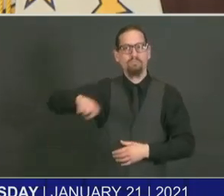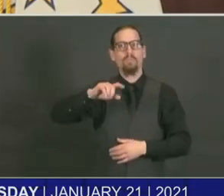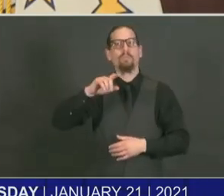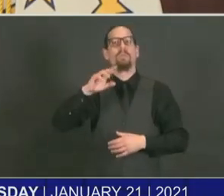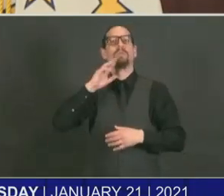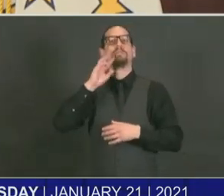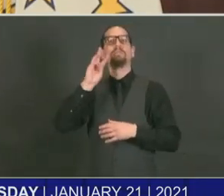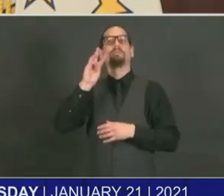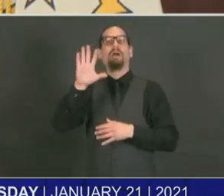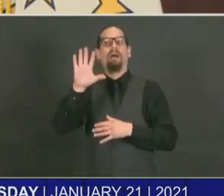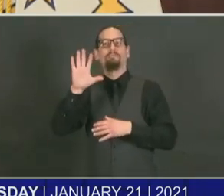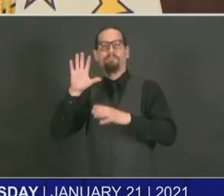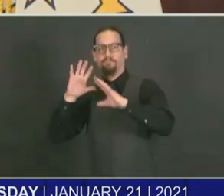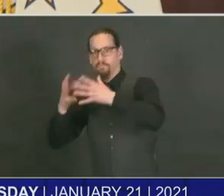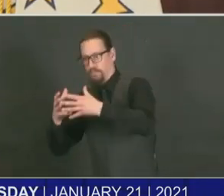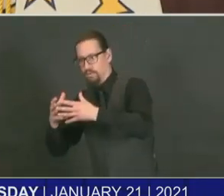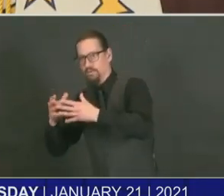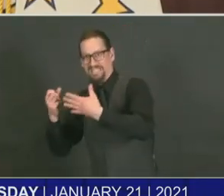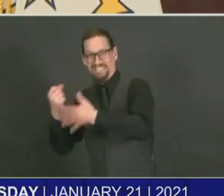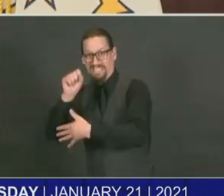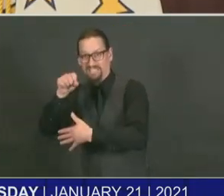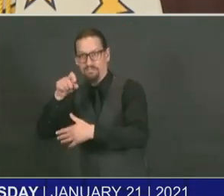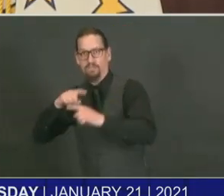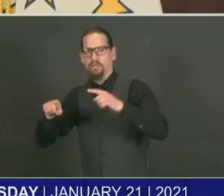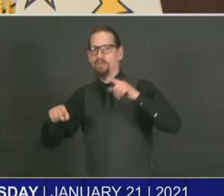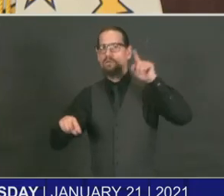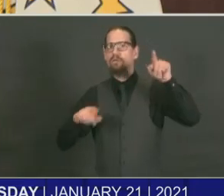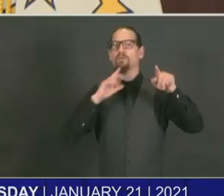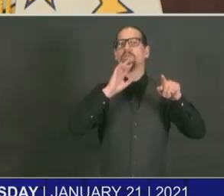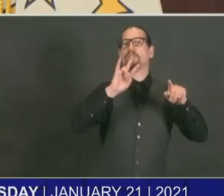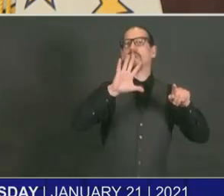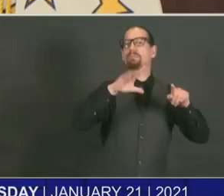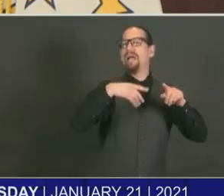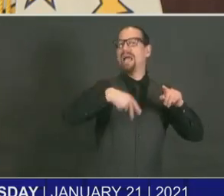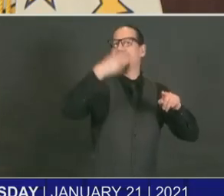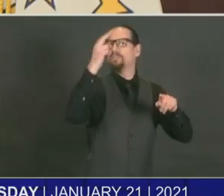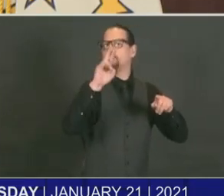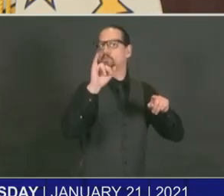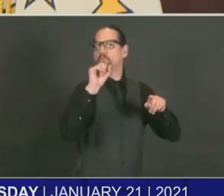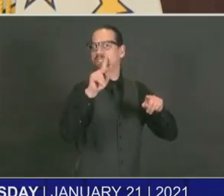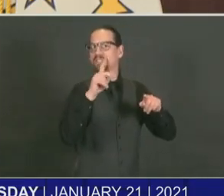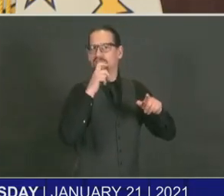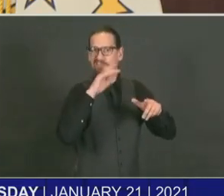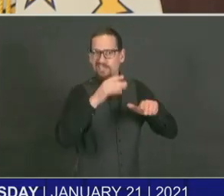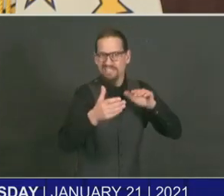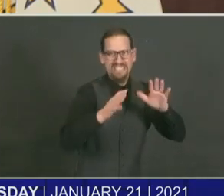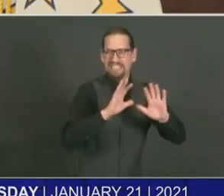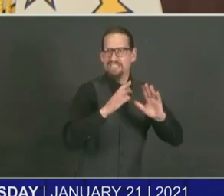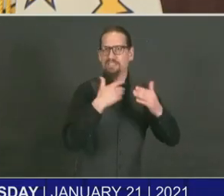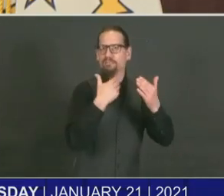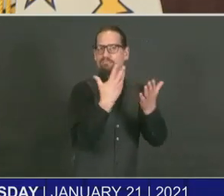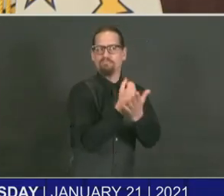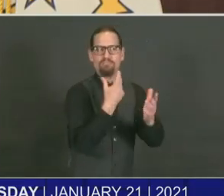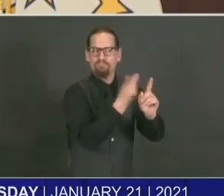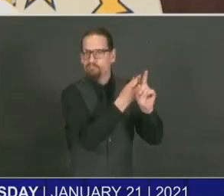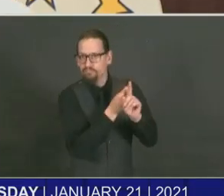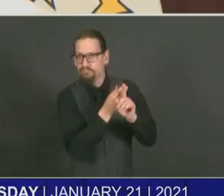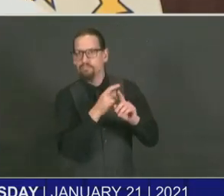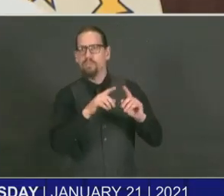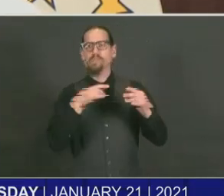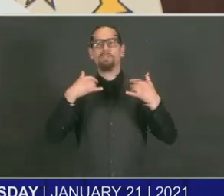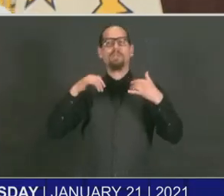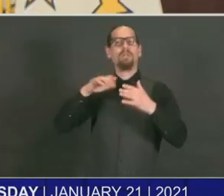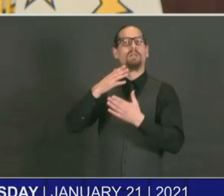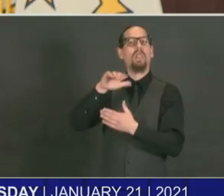have the highest risk of dying. Even sooner, I know again, people are still pointing to other states that have started to do that. Yeah, so again,